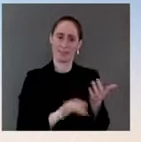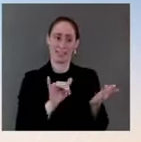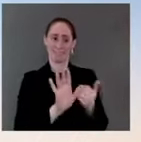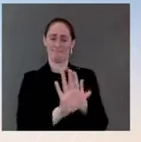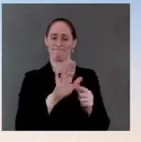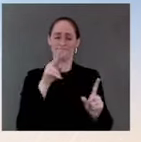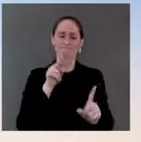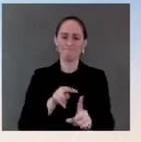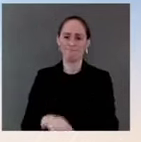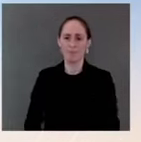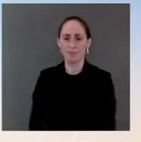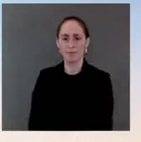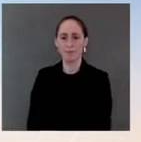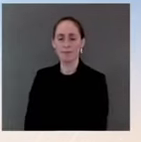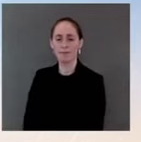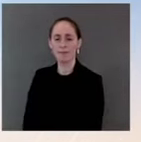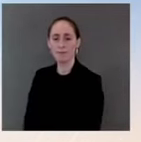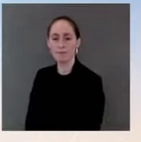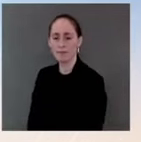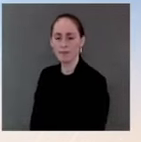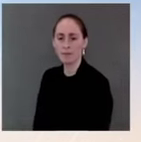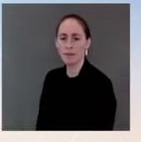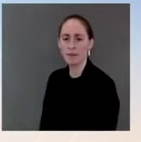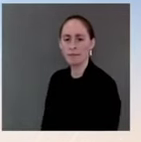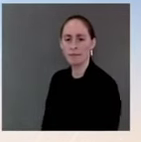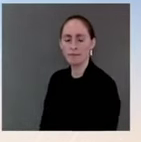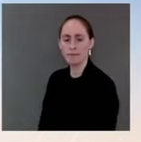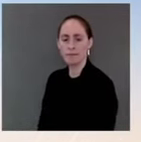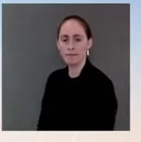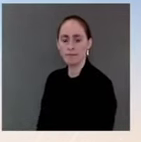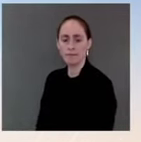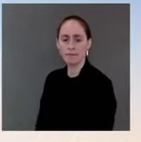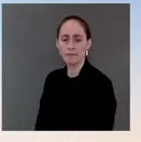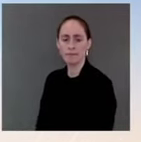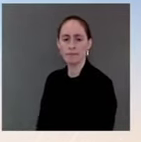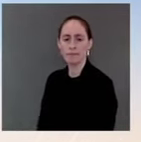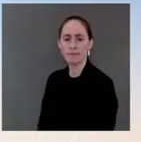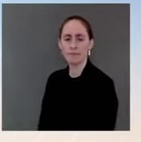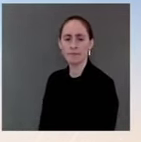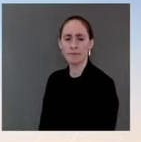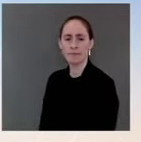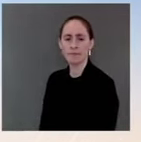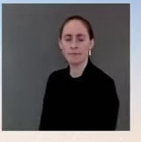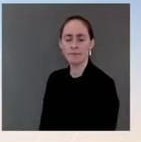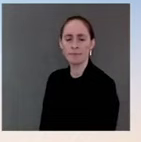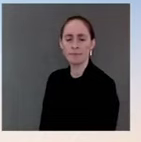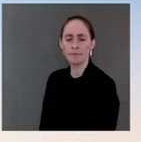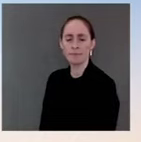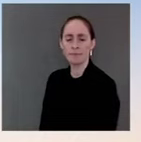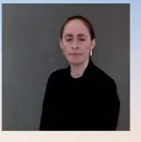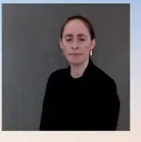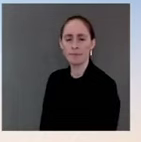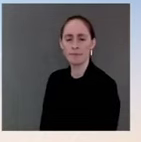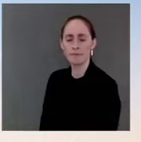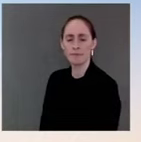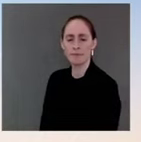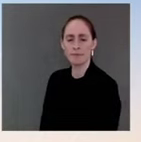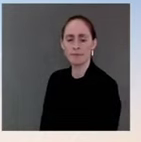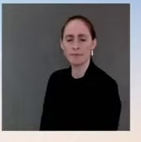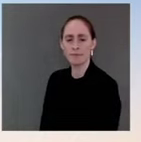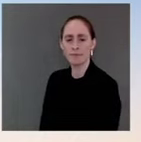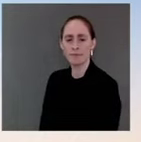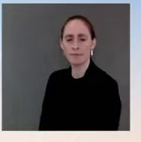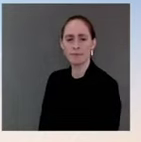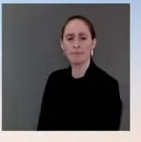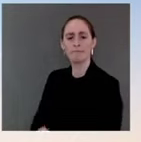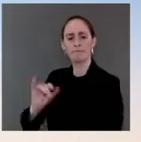report. And you may see changes next year, but you're an American at home, worried about these rising prices. How long do you think Americans